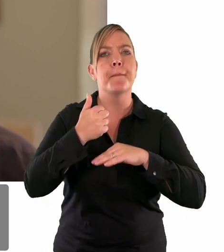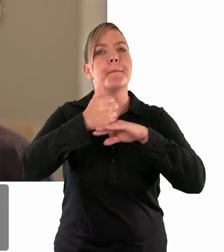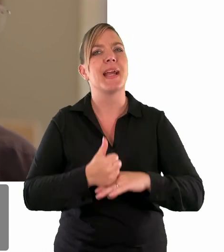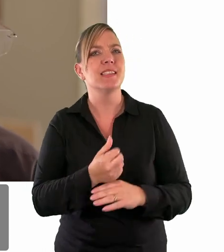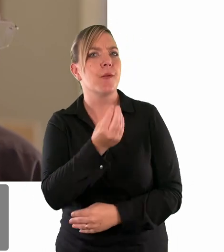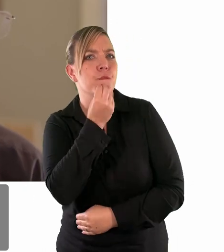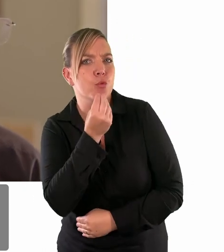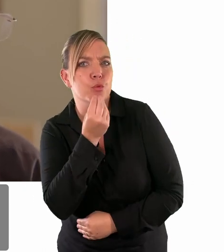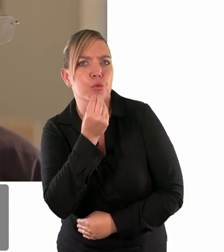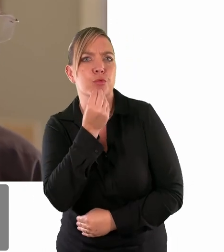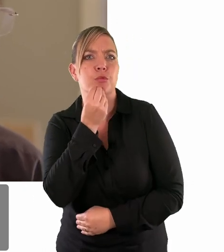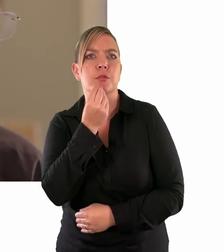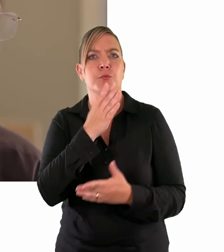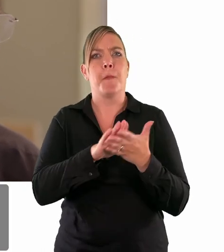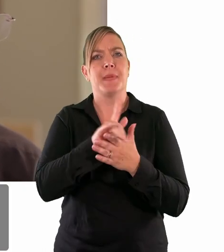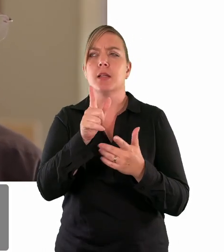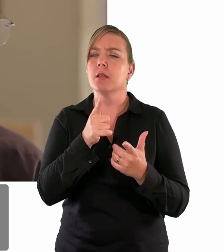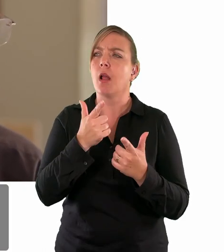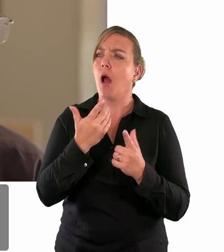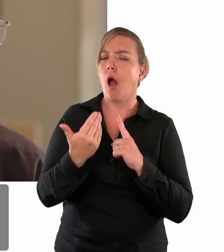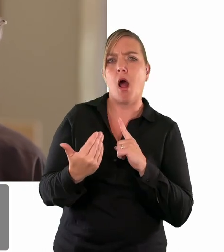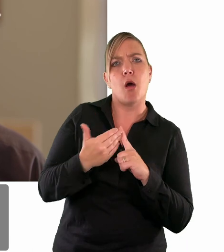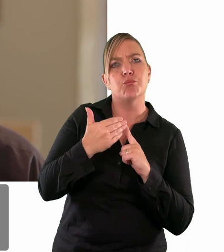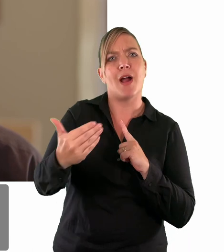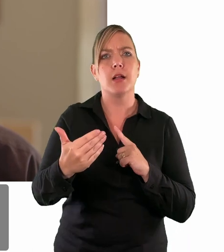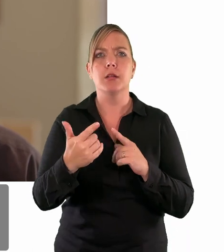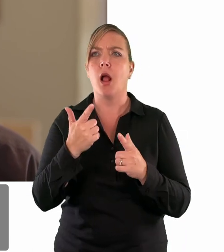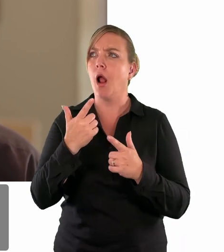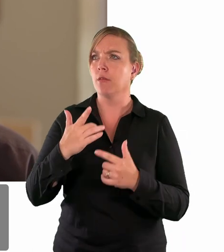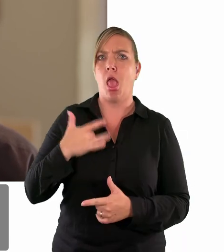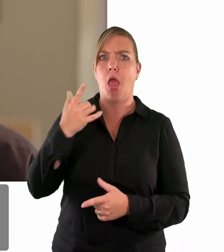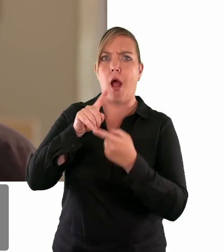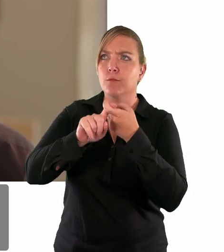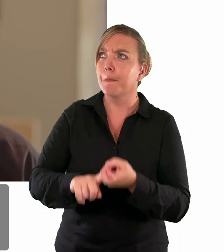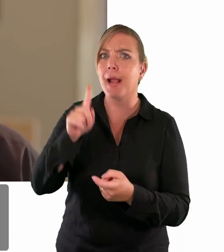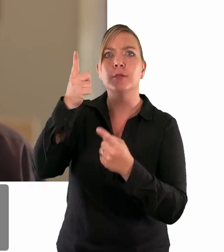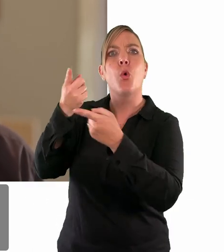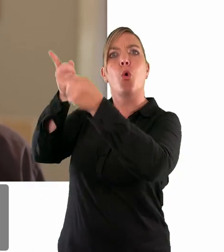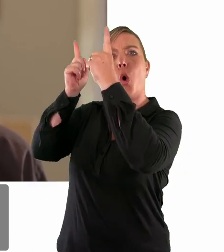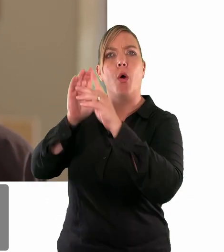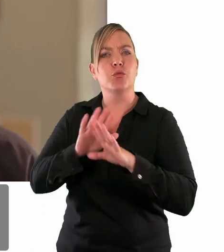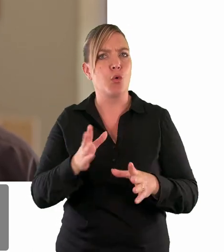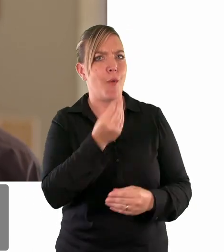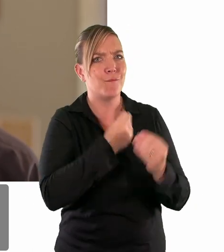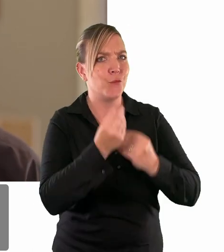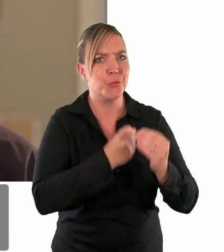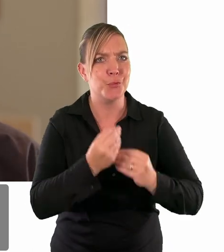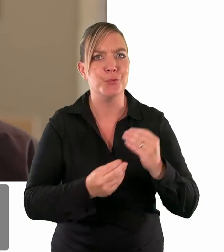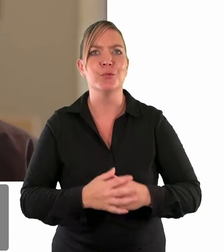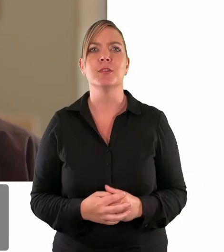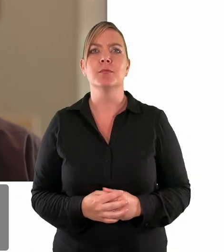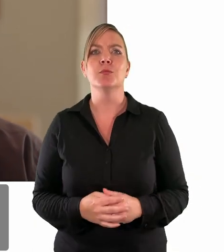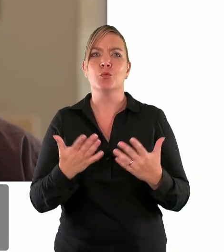very basic foods. Those things which would lead you to recognise that life depends on God